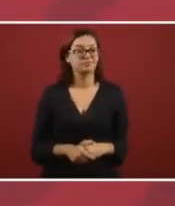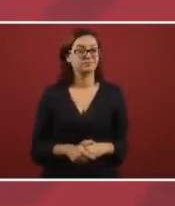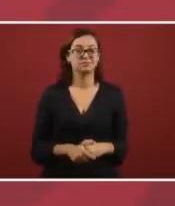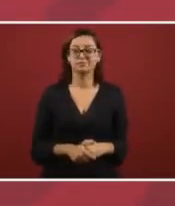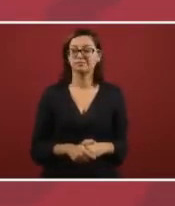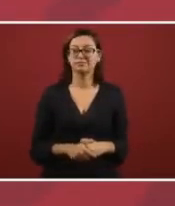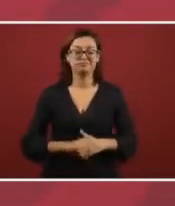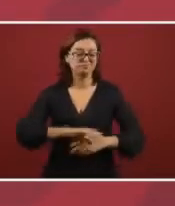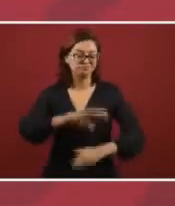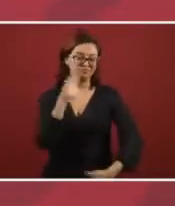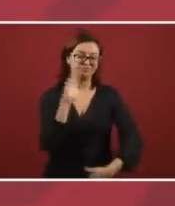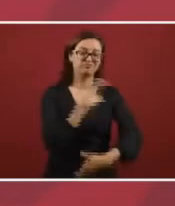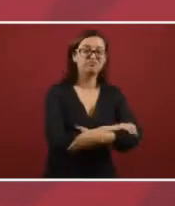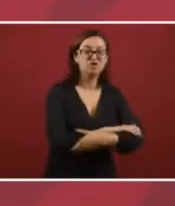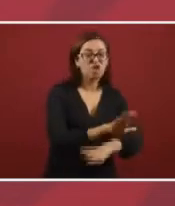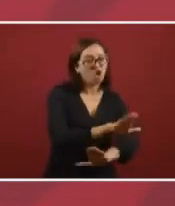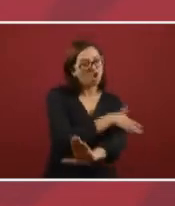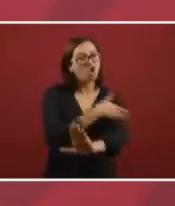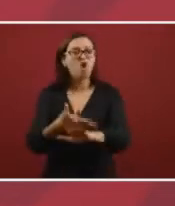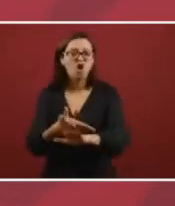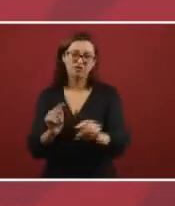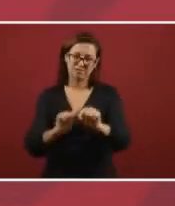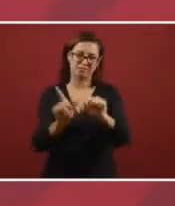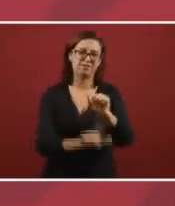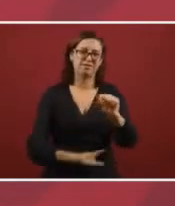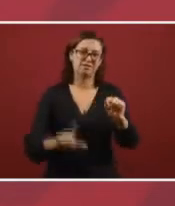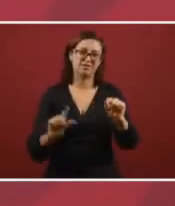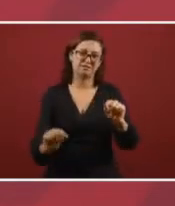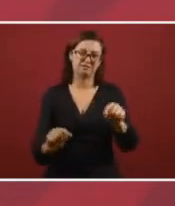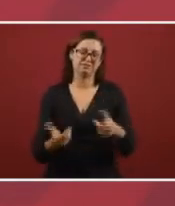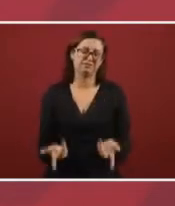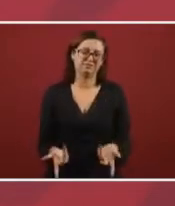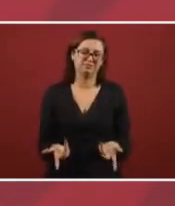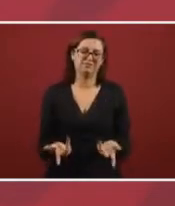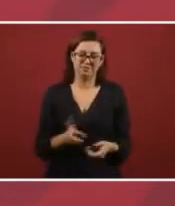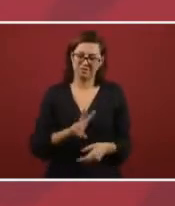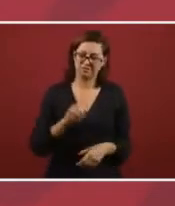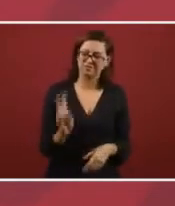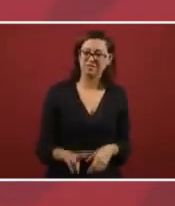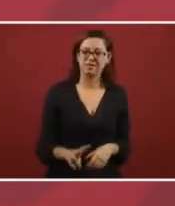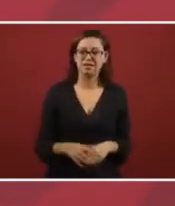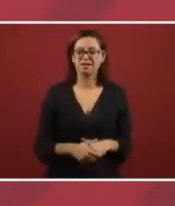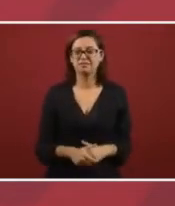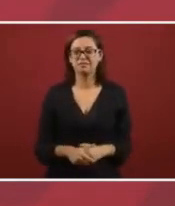When it was a fact, in fact, a pact against Mexico.